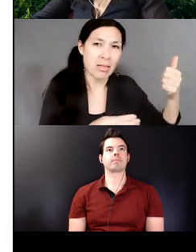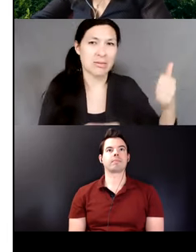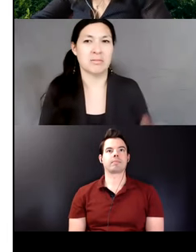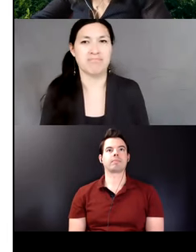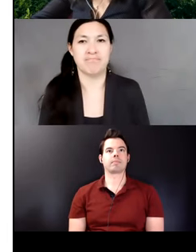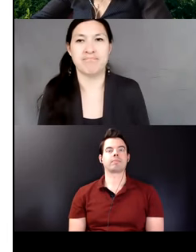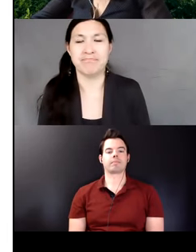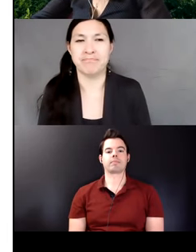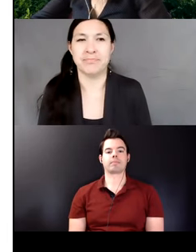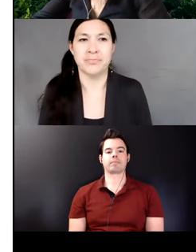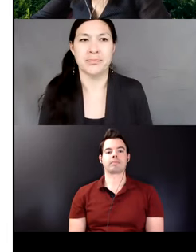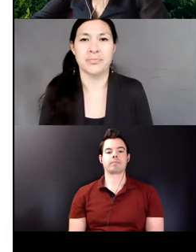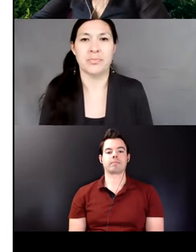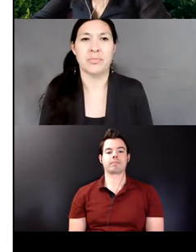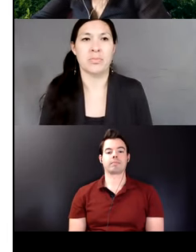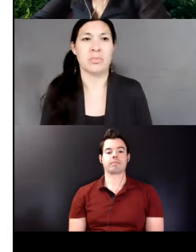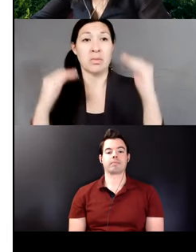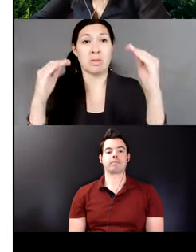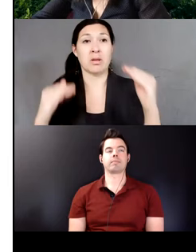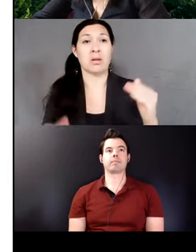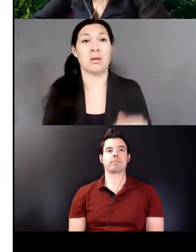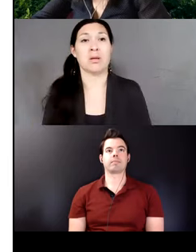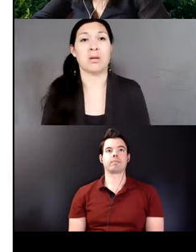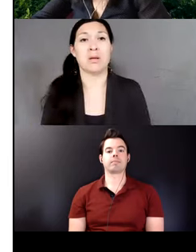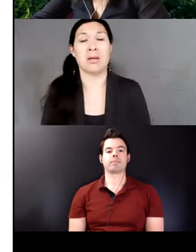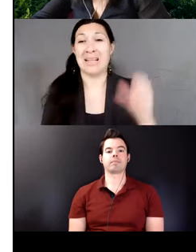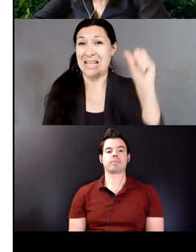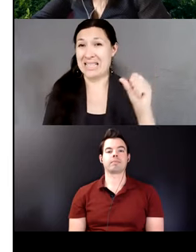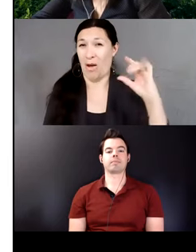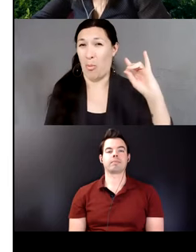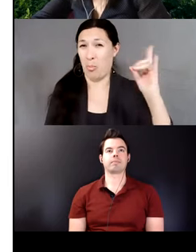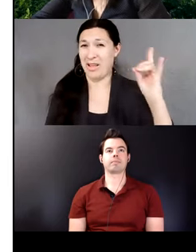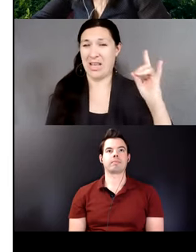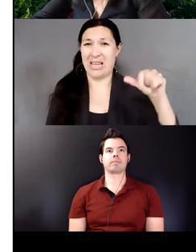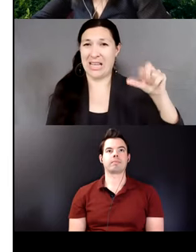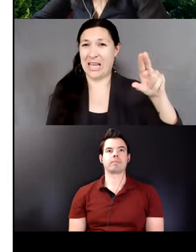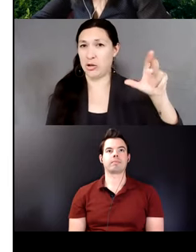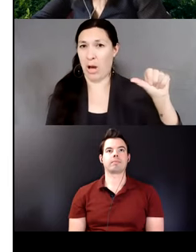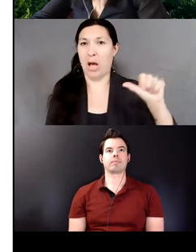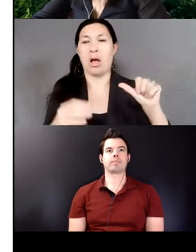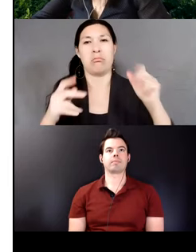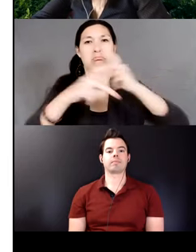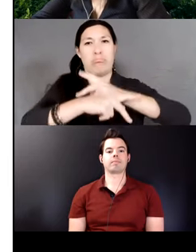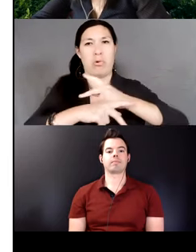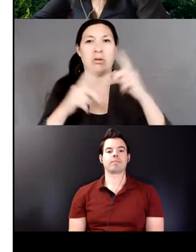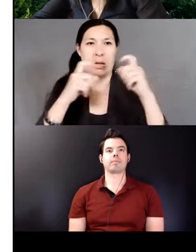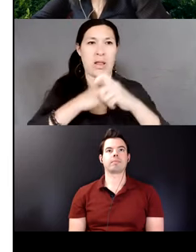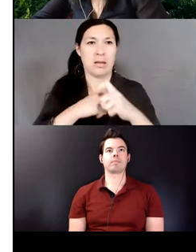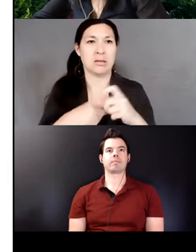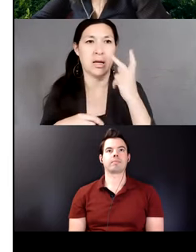However, verbal morphology in South Bolivian Quechua can be even more complex. As in four, I